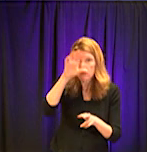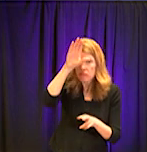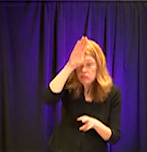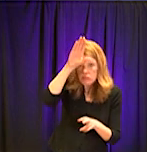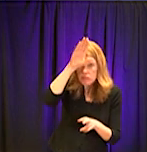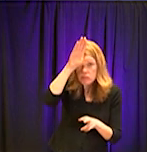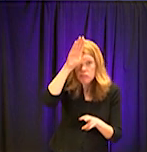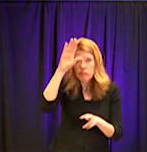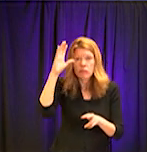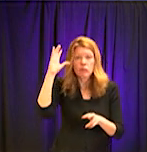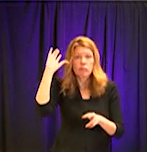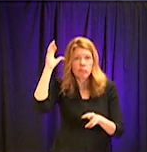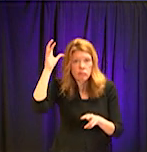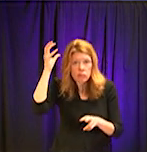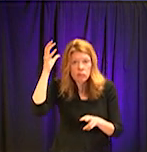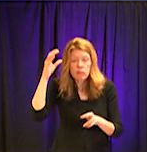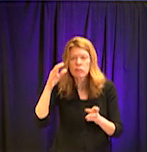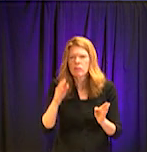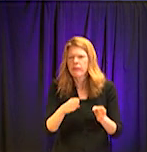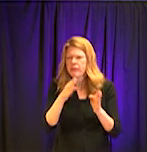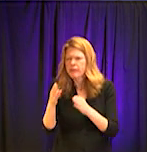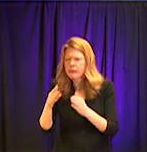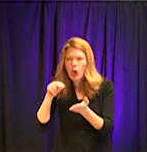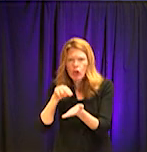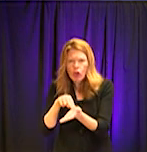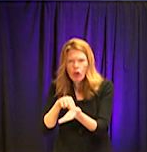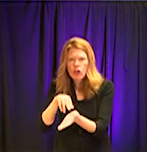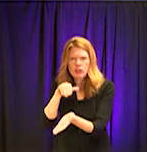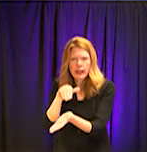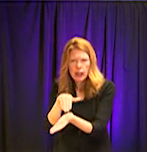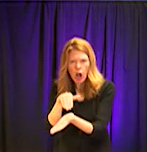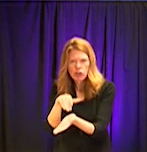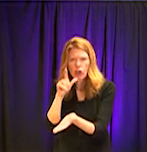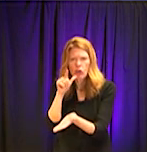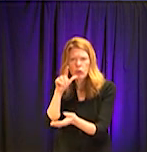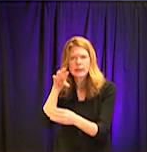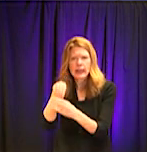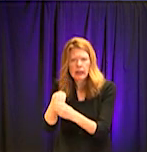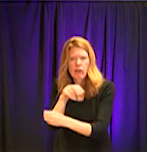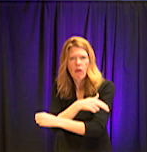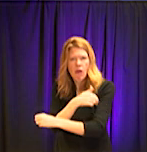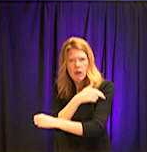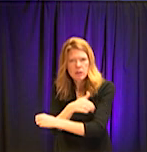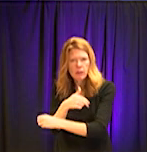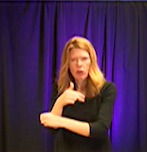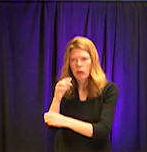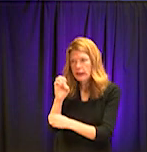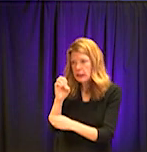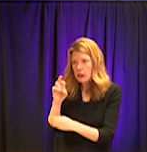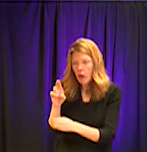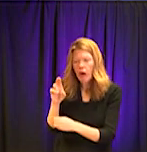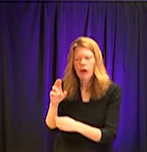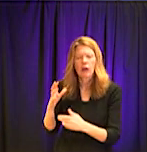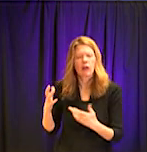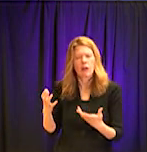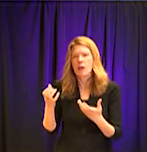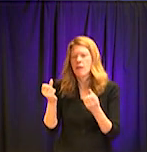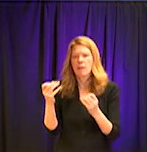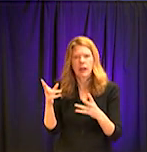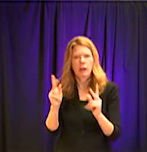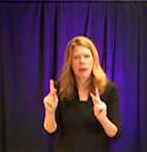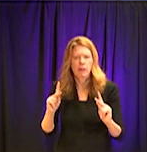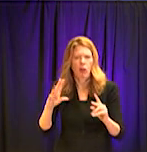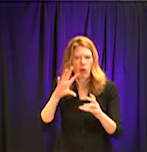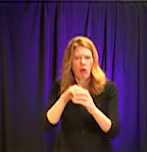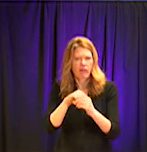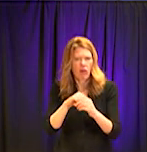nurses and doctors and techs that might meet you in an emergency department. It's also your doctors and nurses and